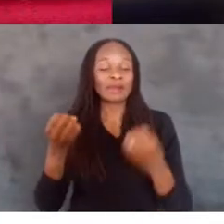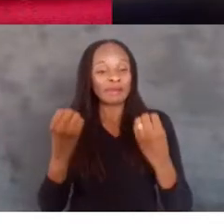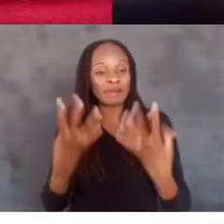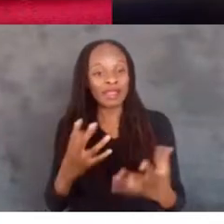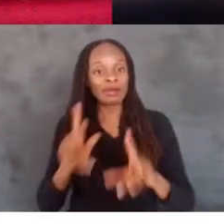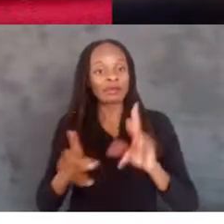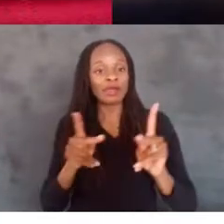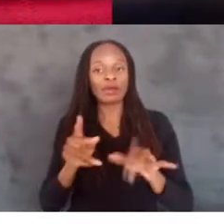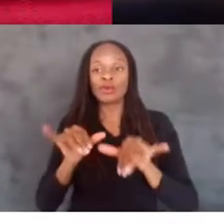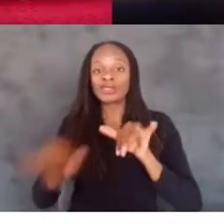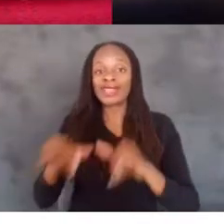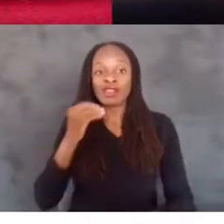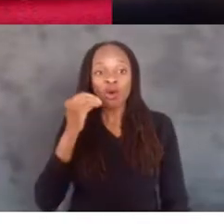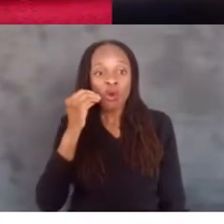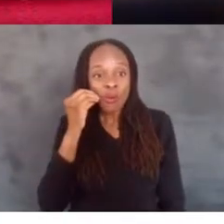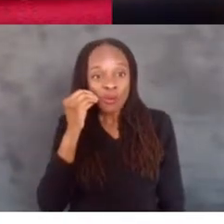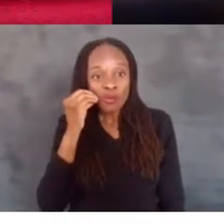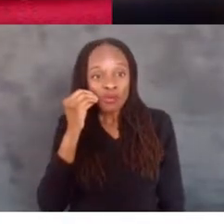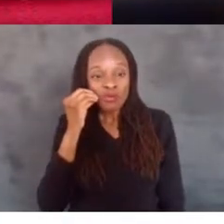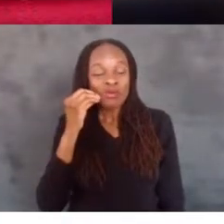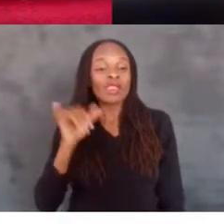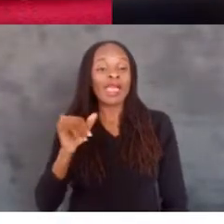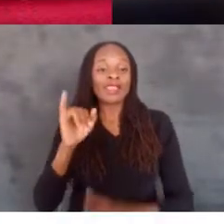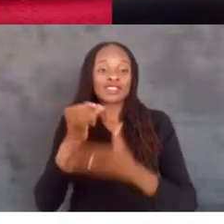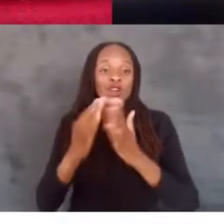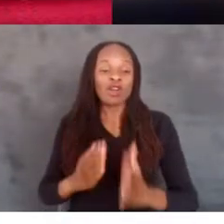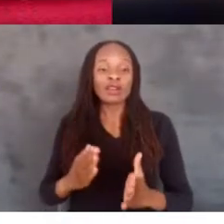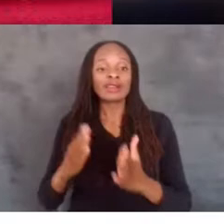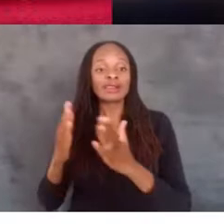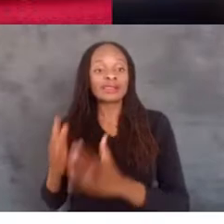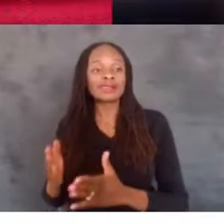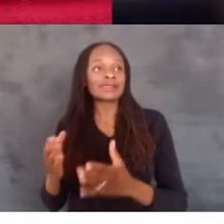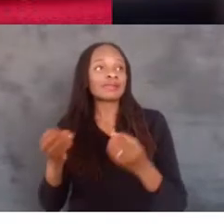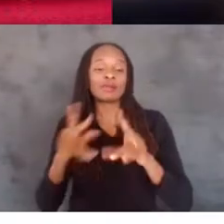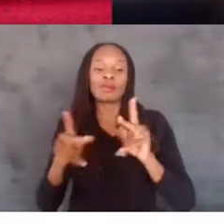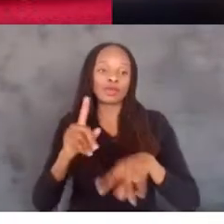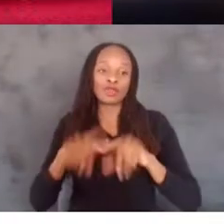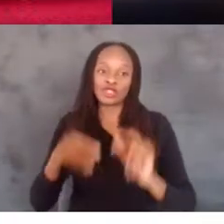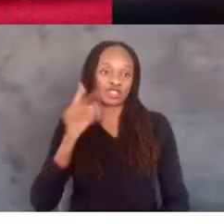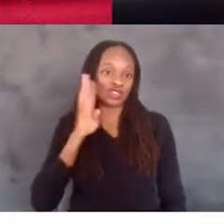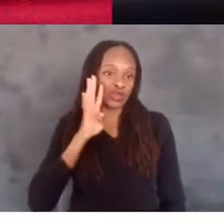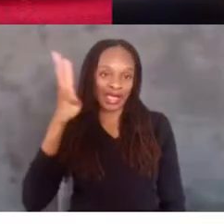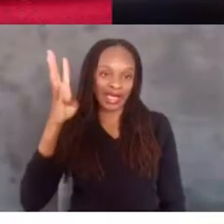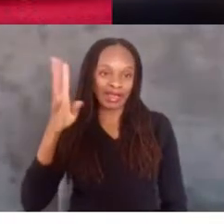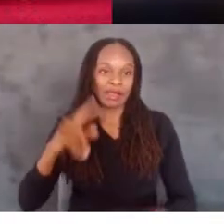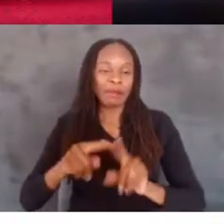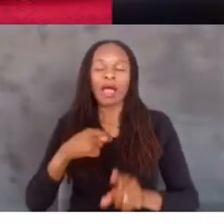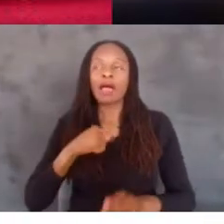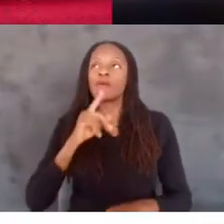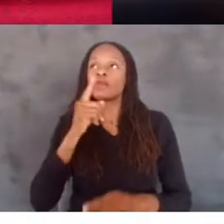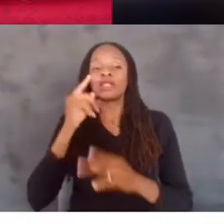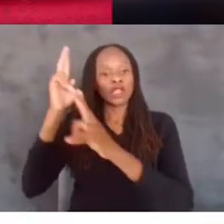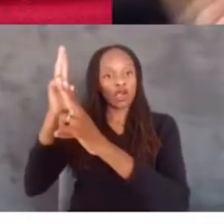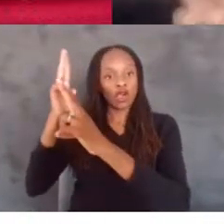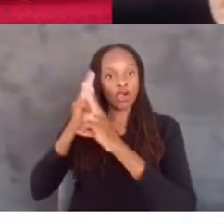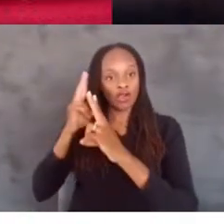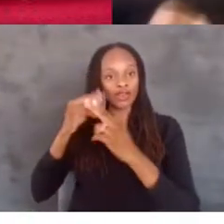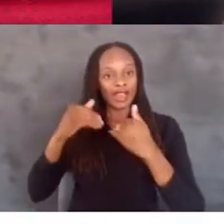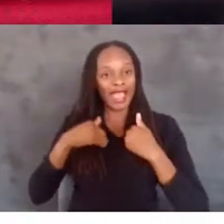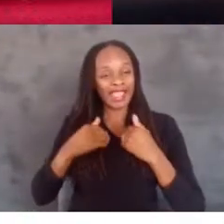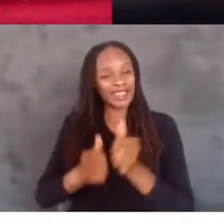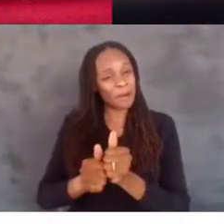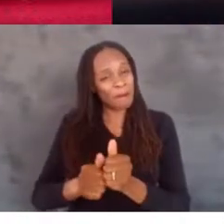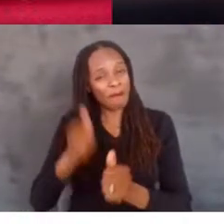staying home. And as artists, many people were not able to create. But I'm so honored that we had the most films